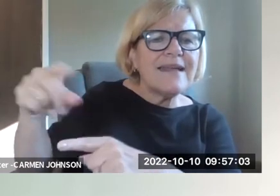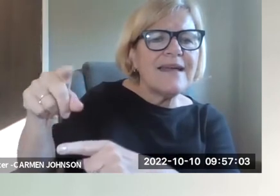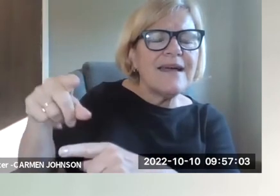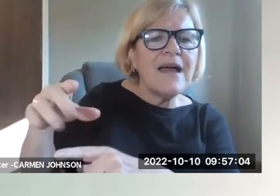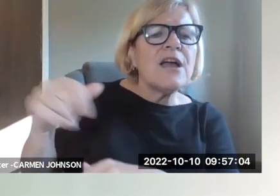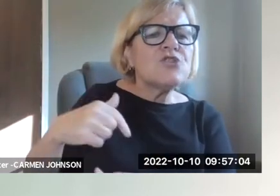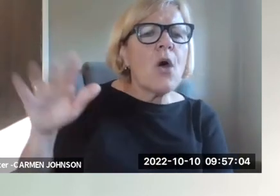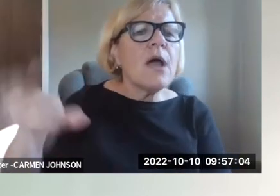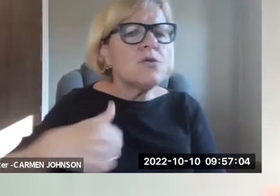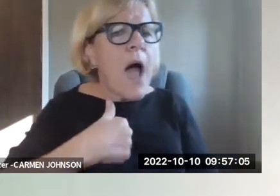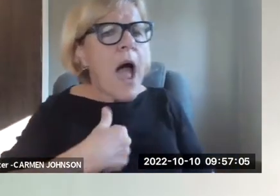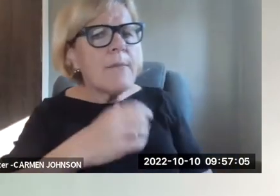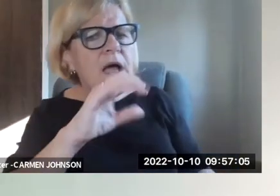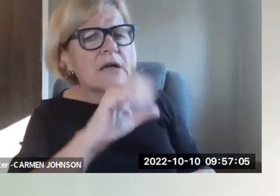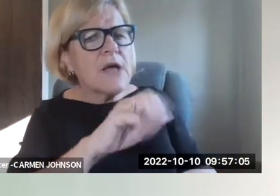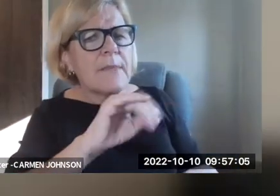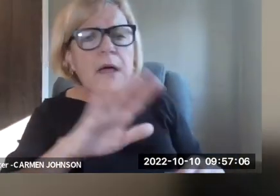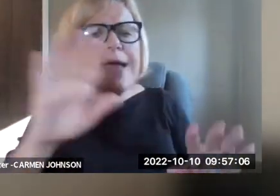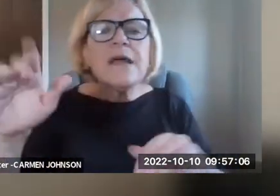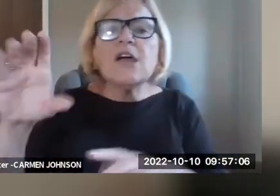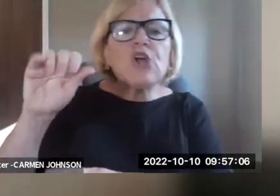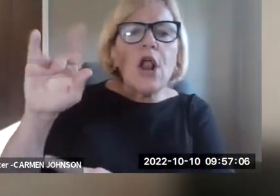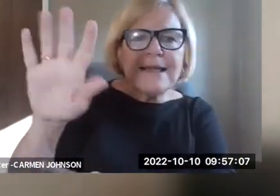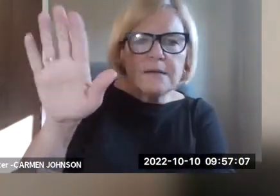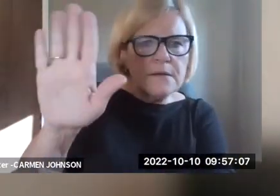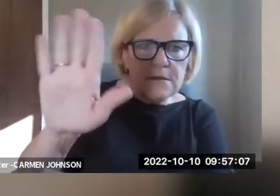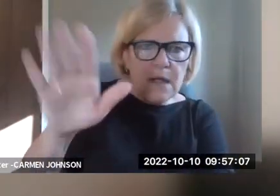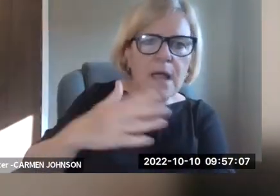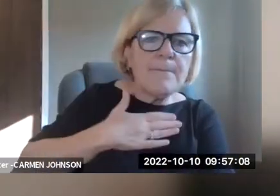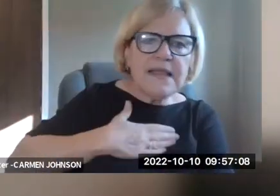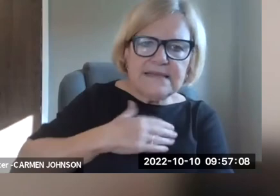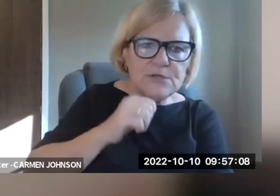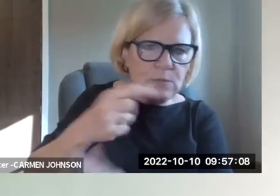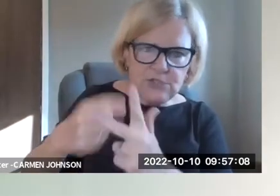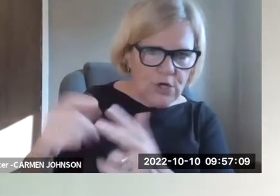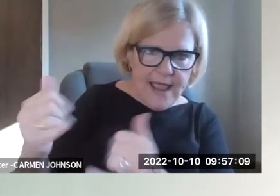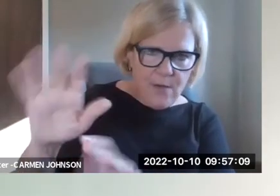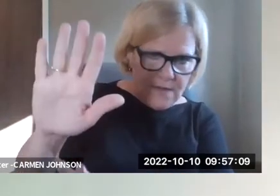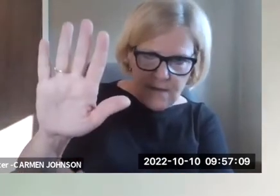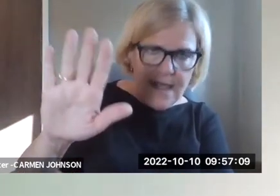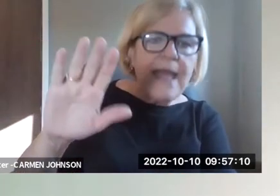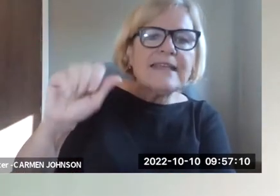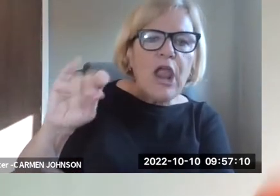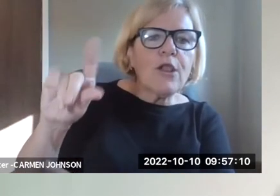Yes. Thank you. Charlie, Charlie, Caroline is signing. Okay. Charlie,